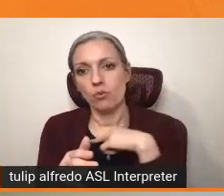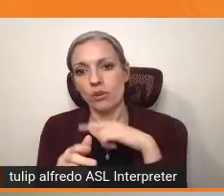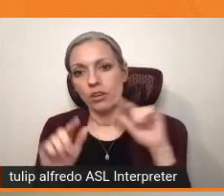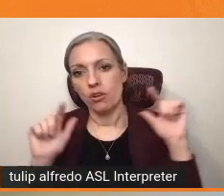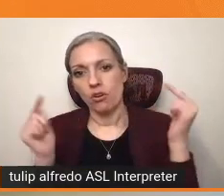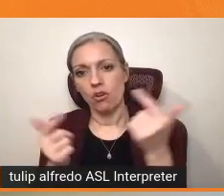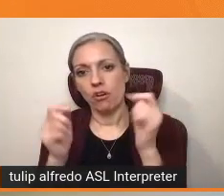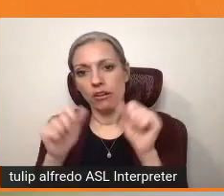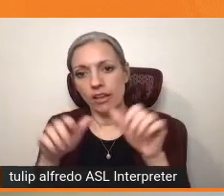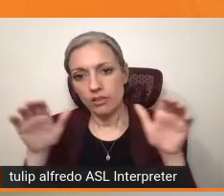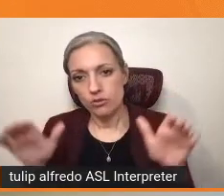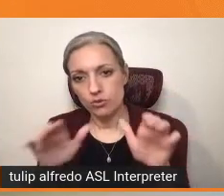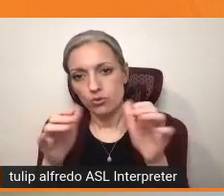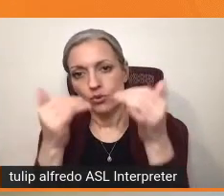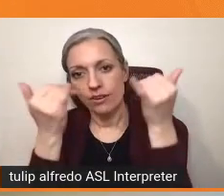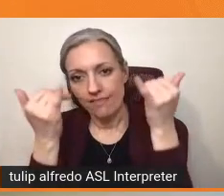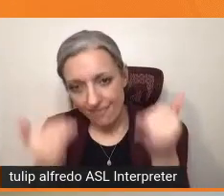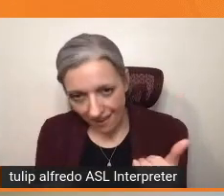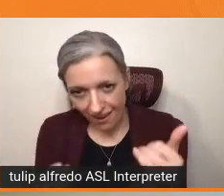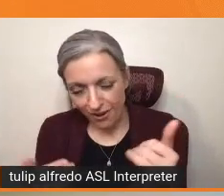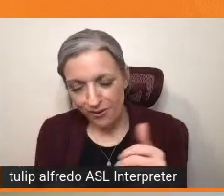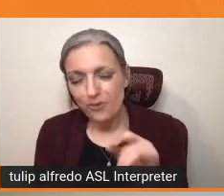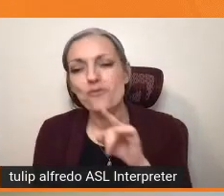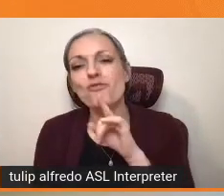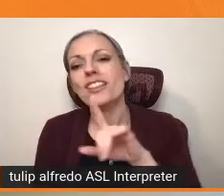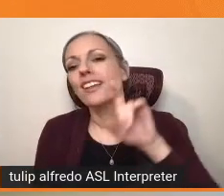now. And this is going to be really cool. Jeb, I hand it over to you. you. last ones can Okay, We'll we've You're We're It's